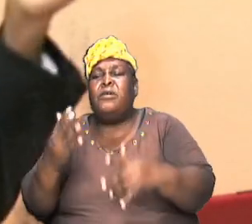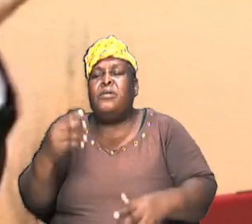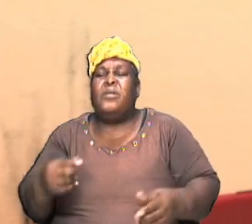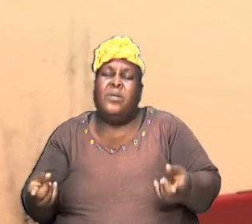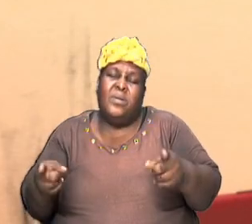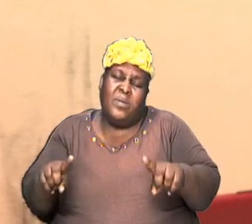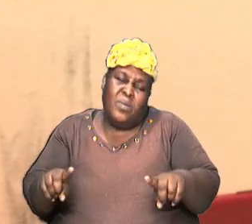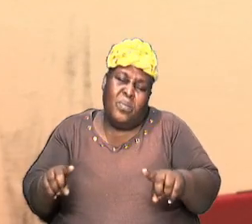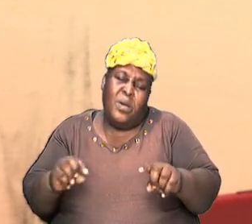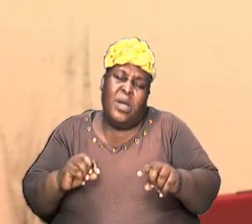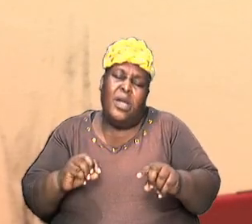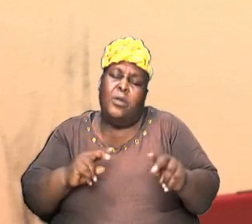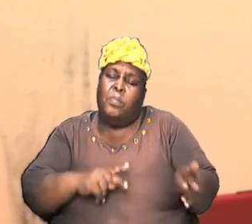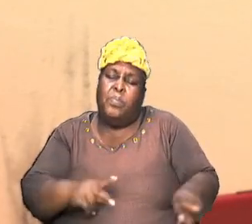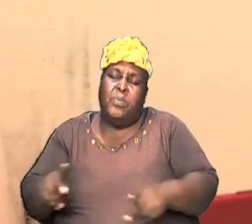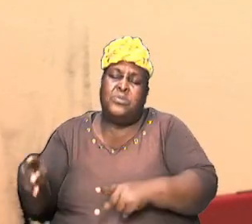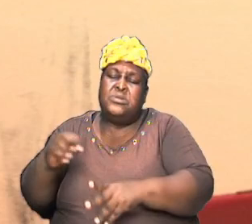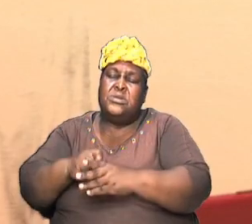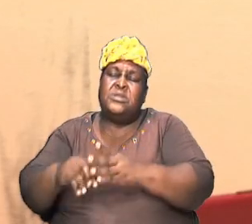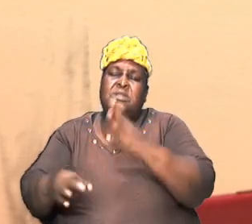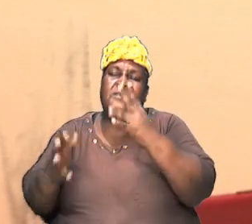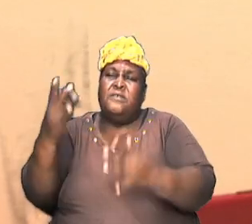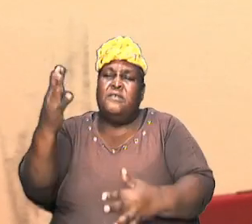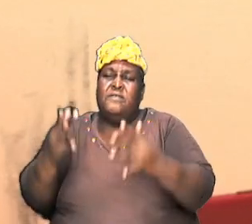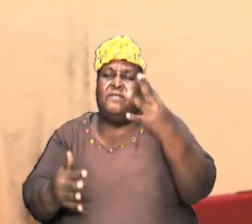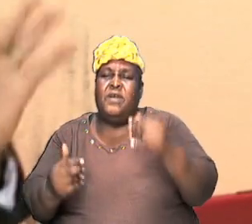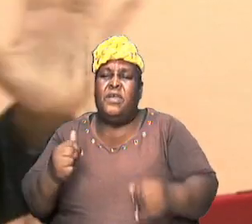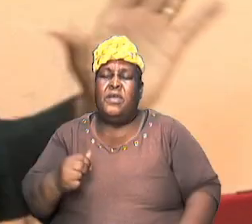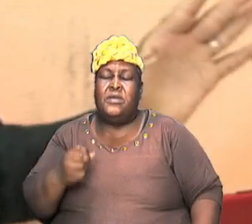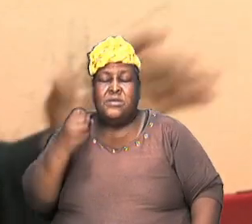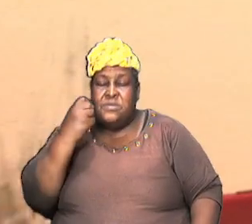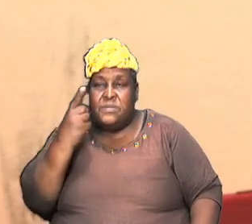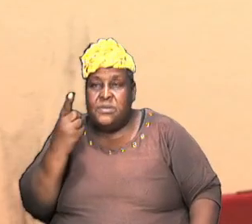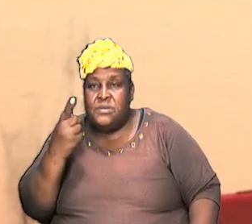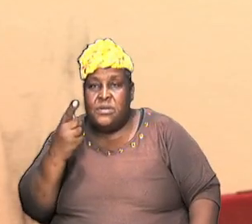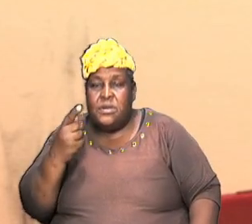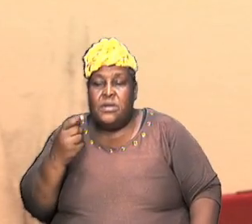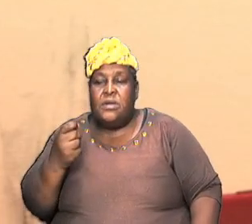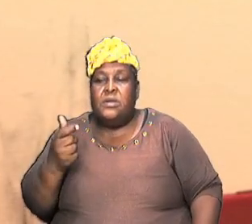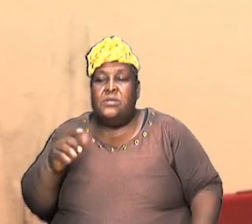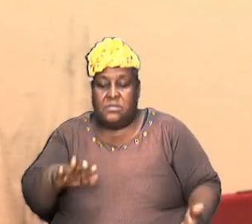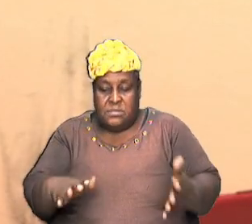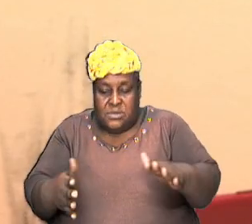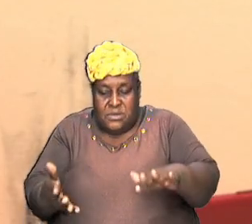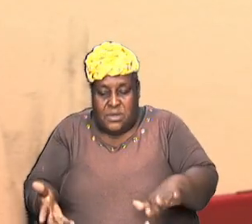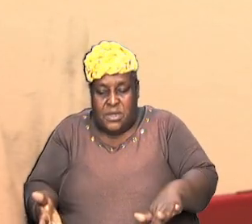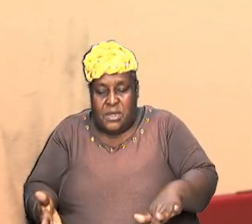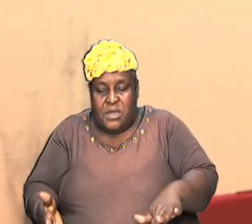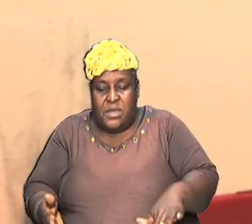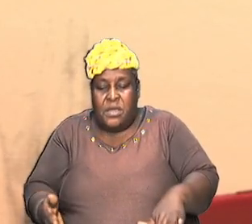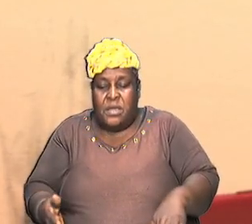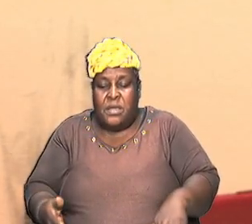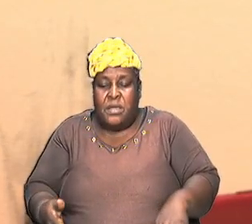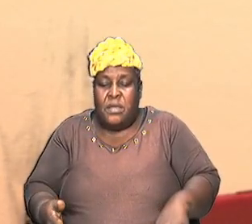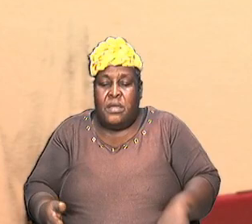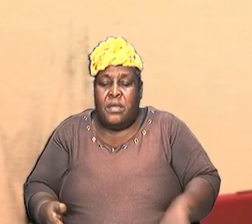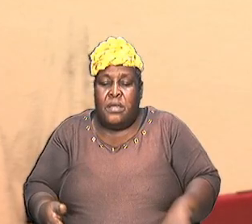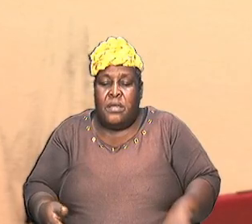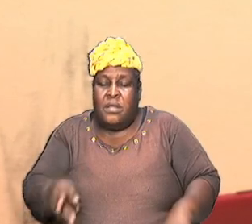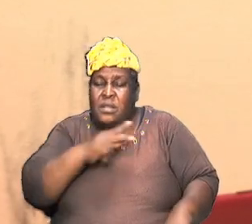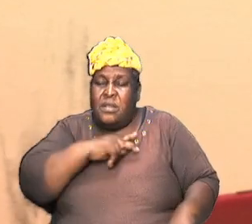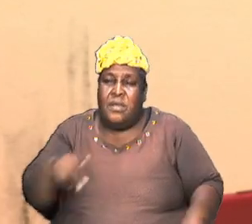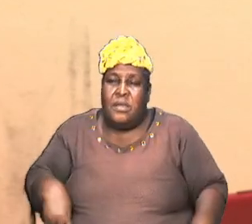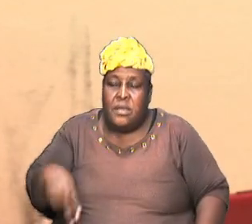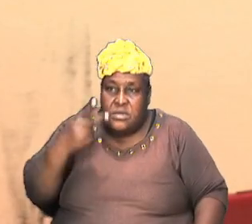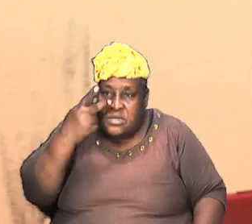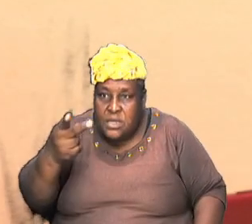while they were thrown in there and were expected immediately to die the king looked and saw